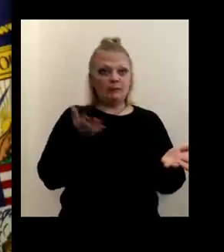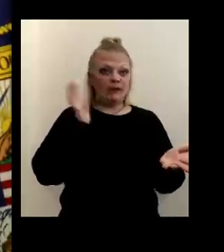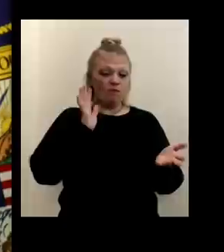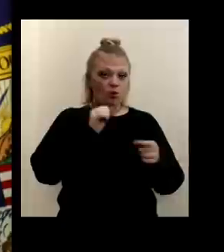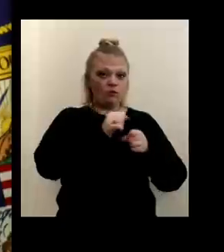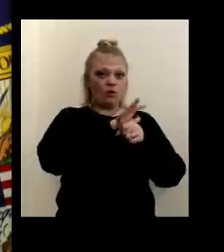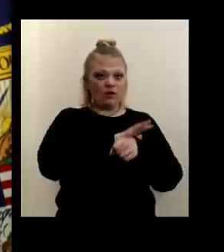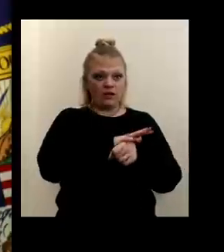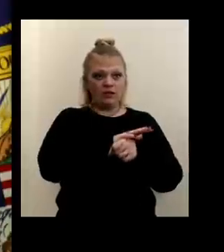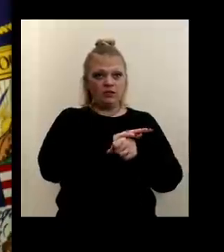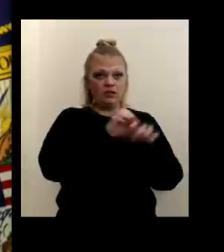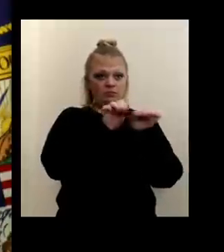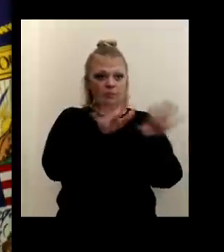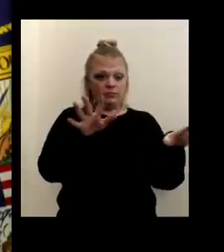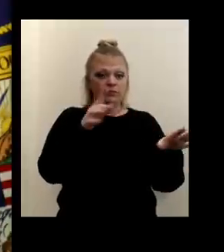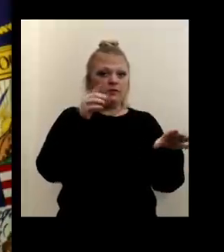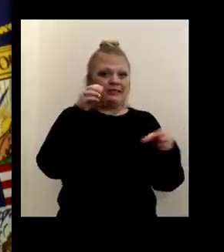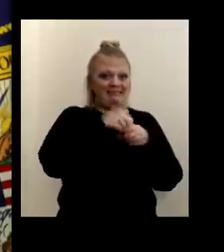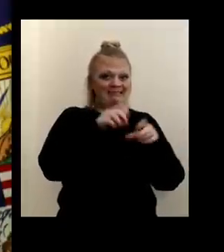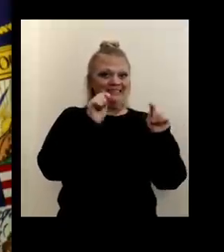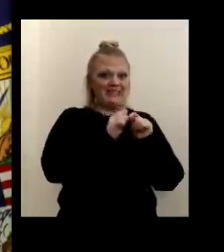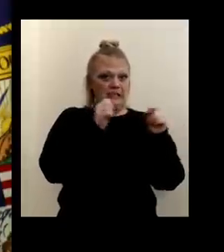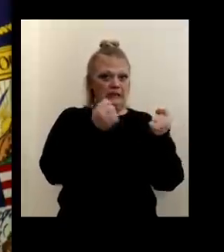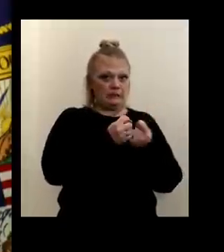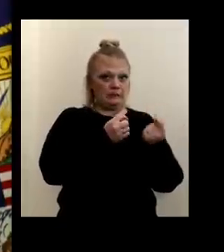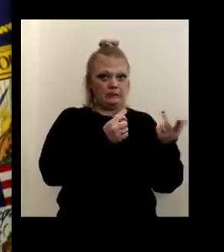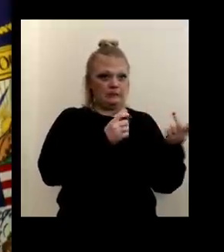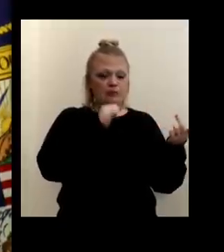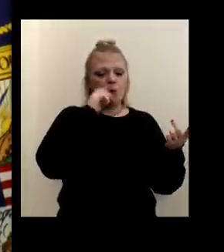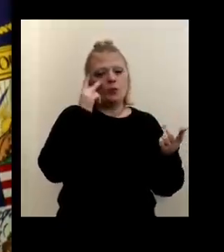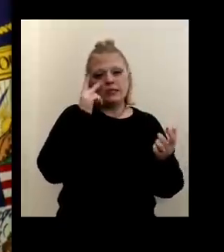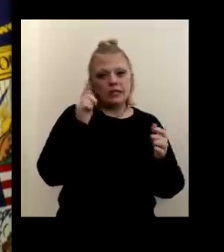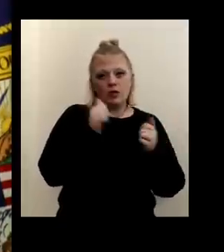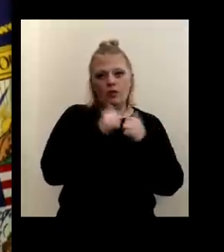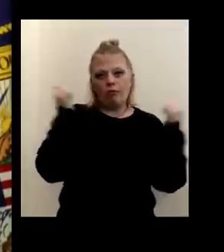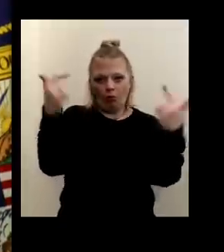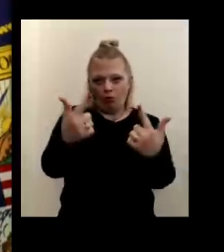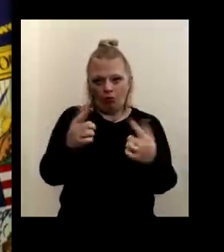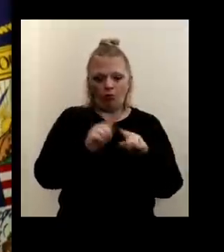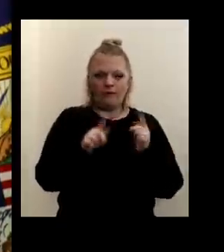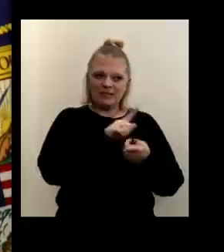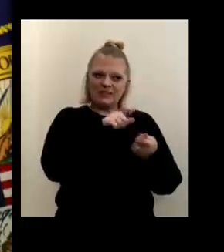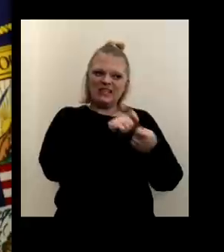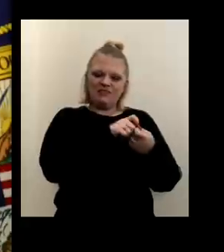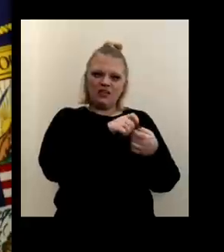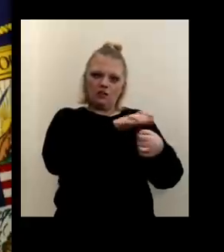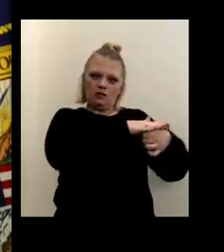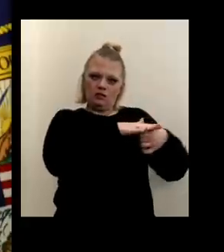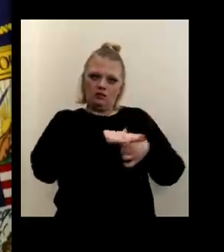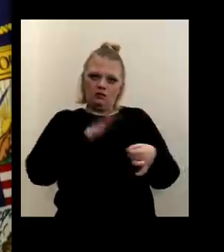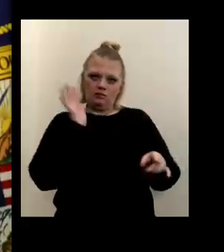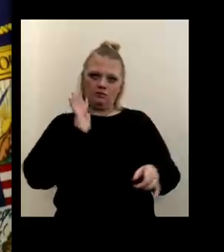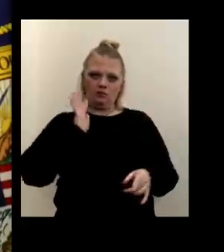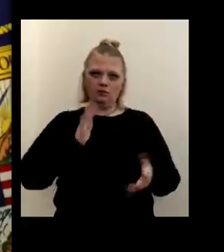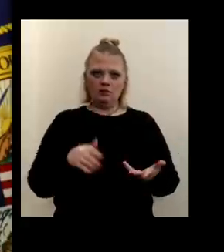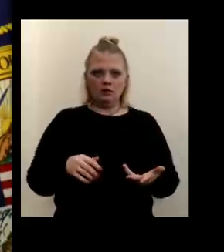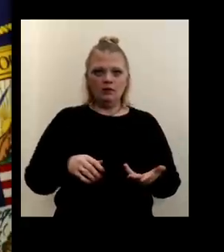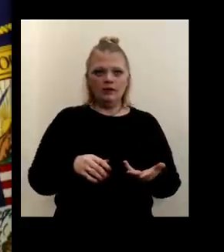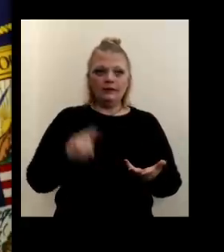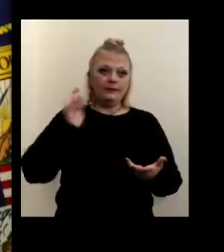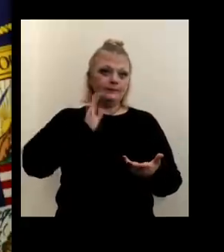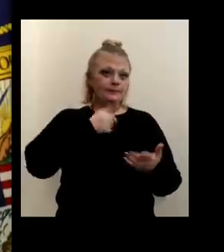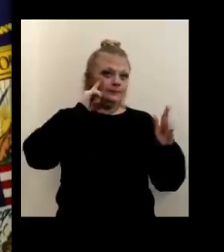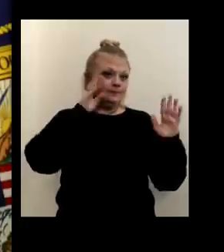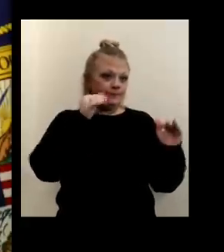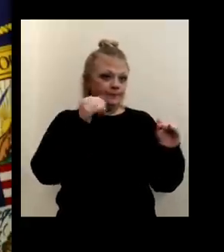COVID-19 transmission on teams. Uh, we're not seeing it with every team, but we have seen it in particular locations in the past. And our hope is